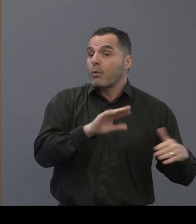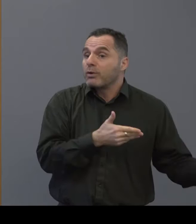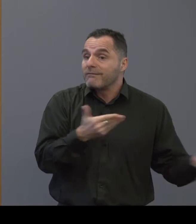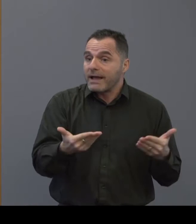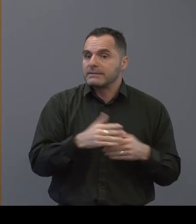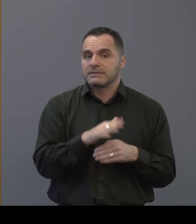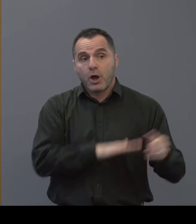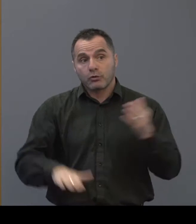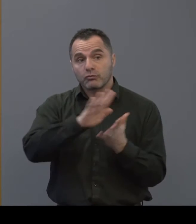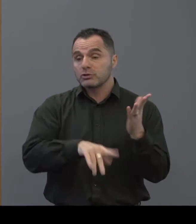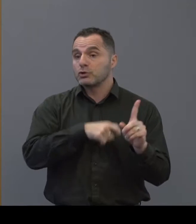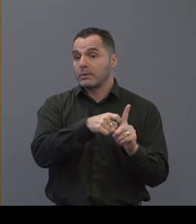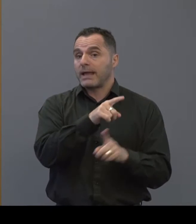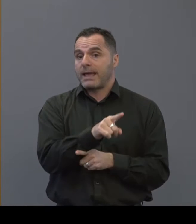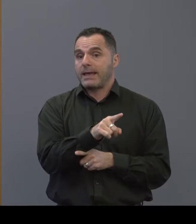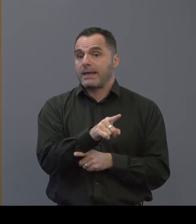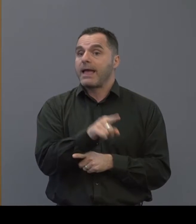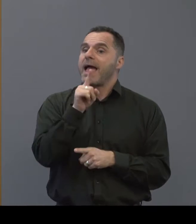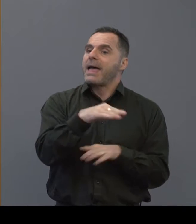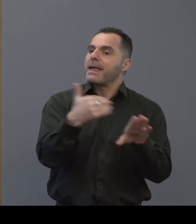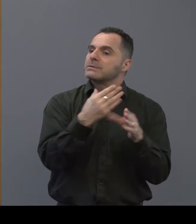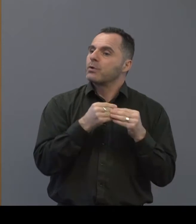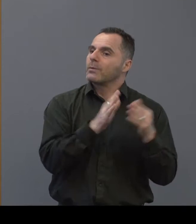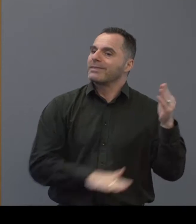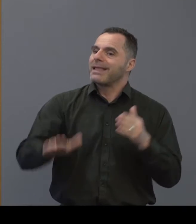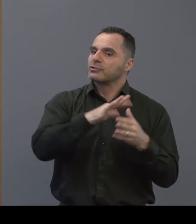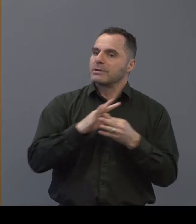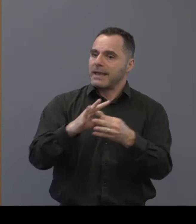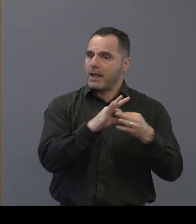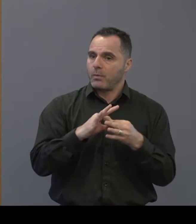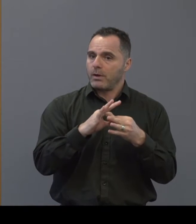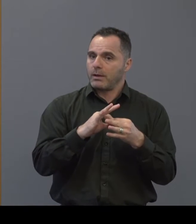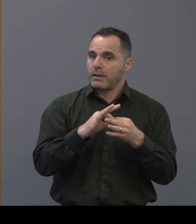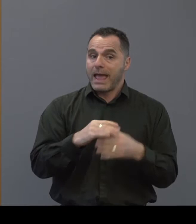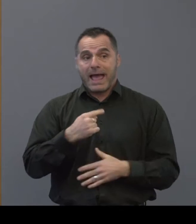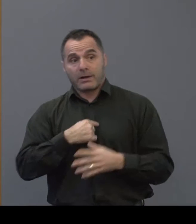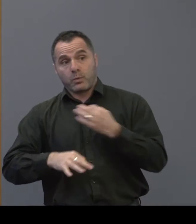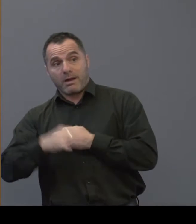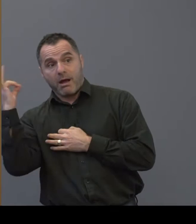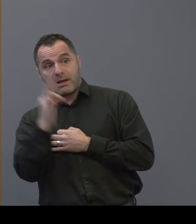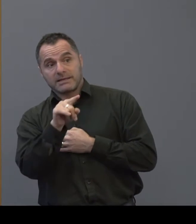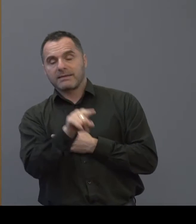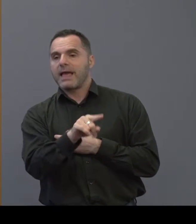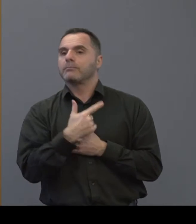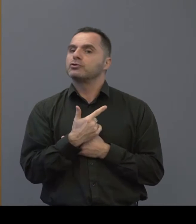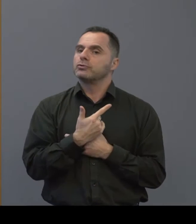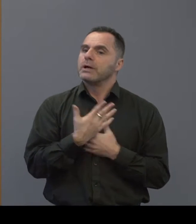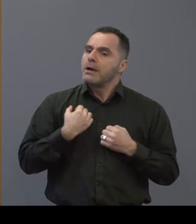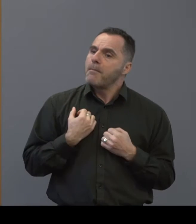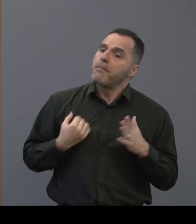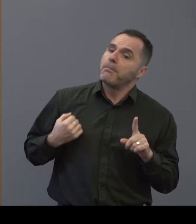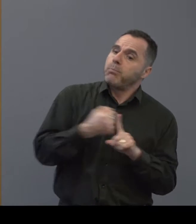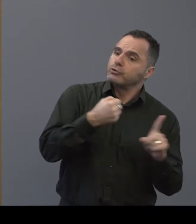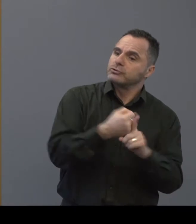um across the country and that is working with the national network was for me and one of the big asks of them is to drive accreditation locally